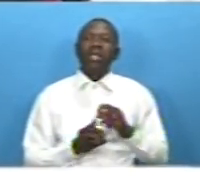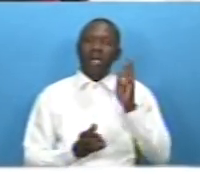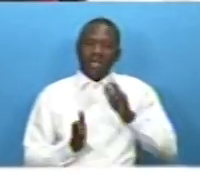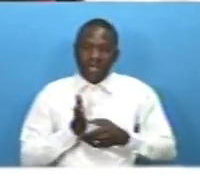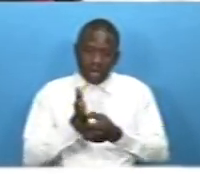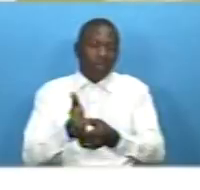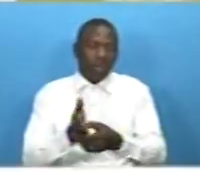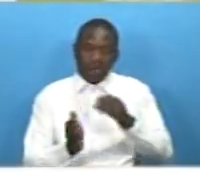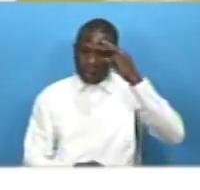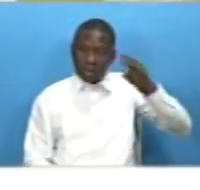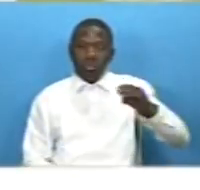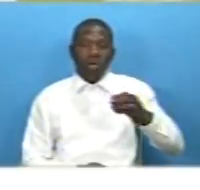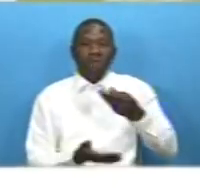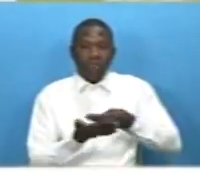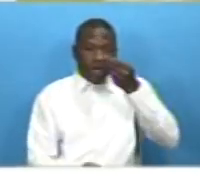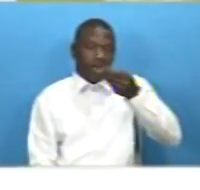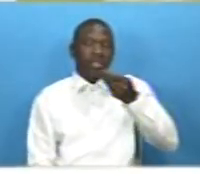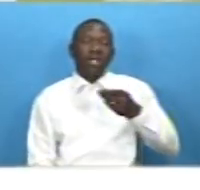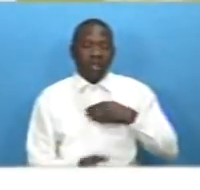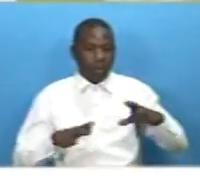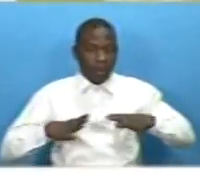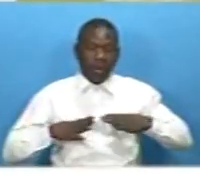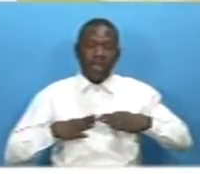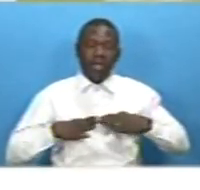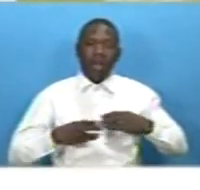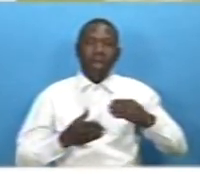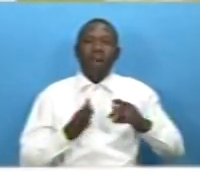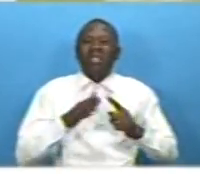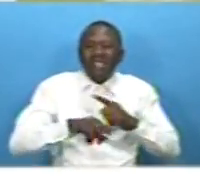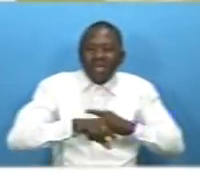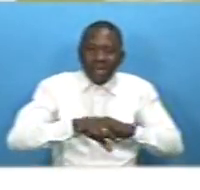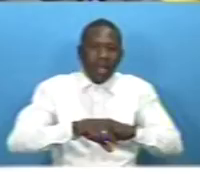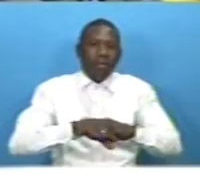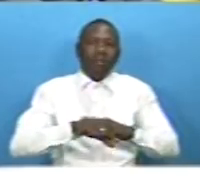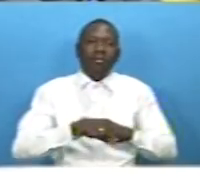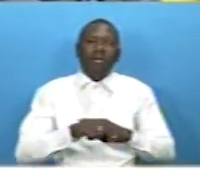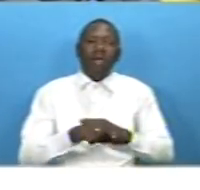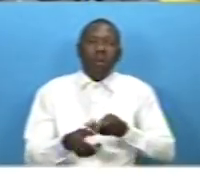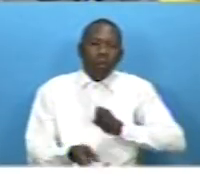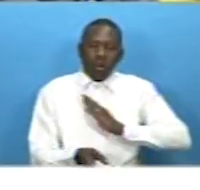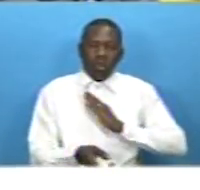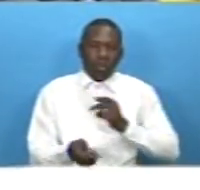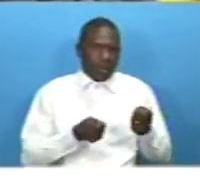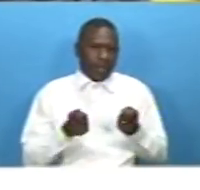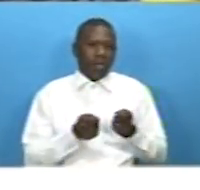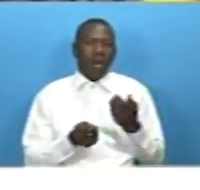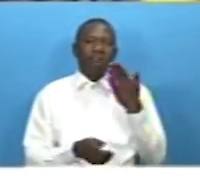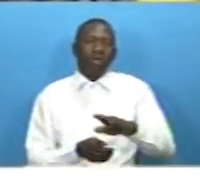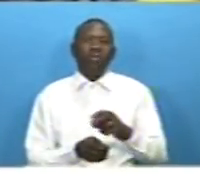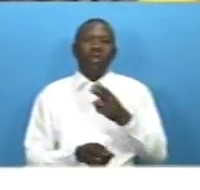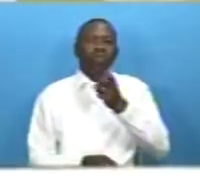finance has prepared a medium-term debt management strategy that is 20 from 2022 to